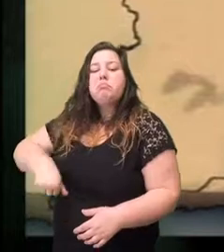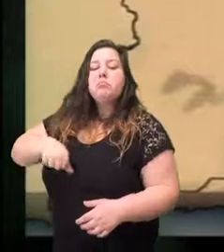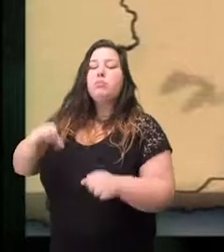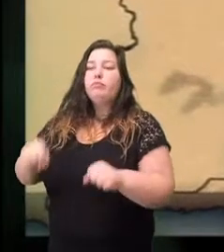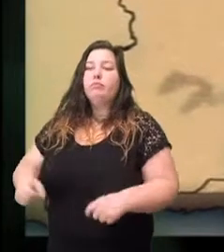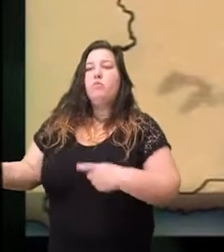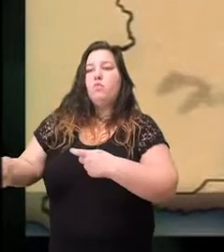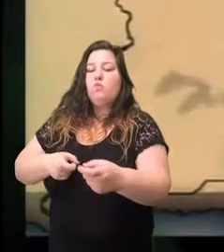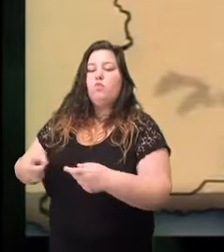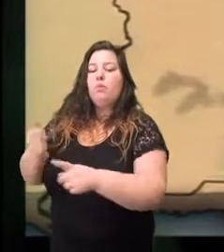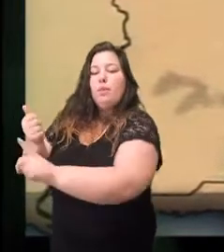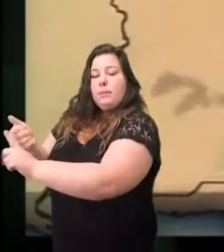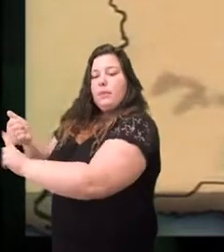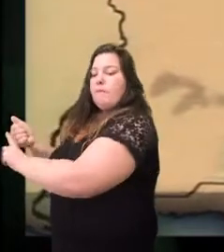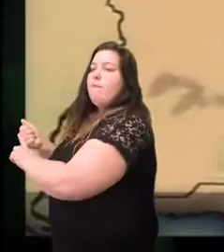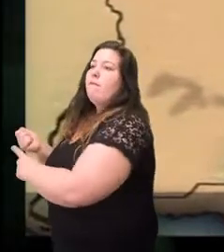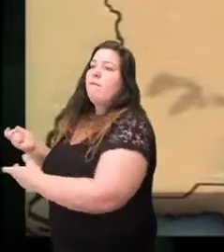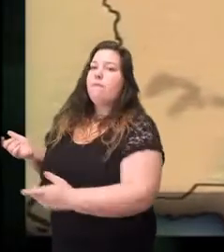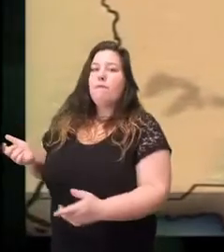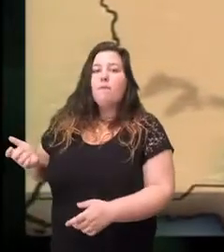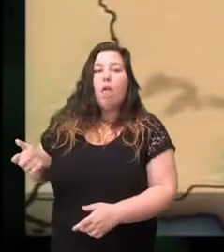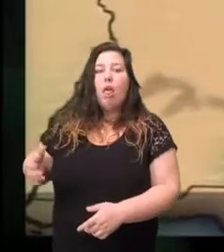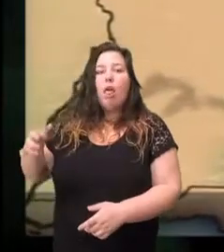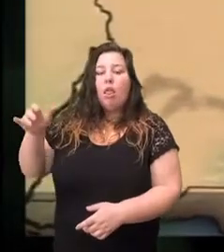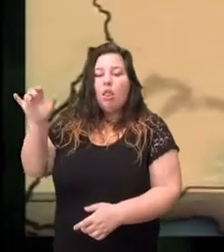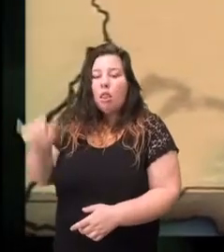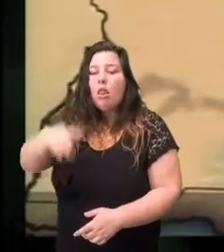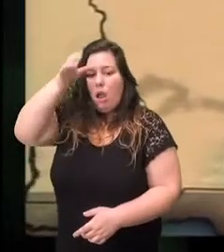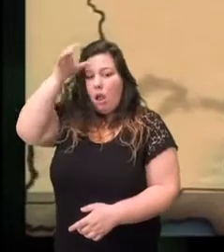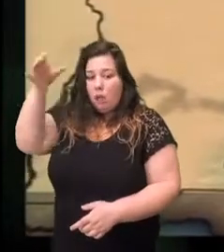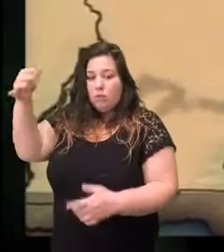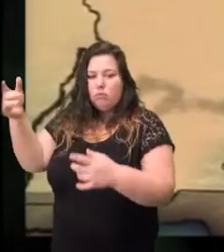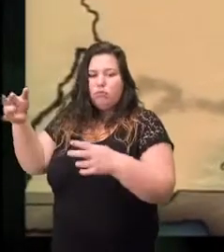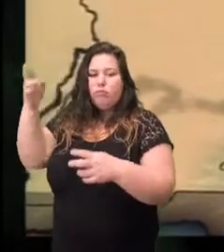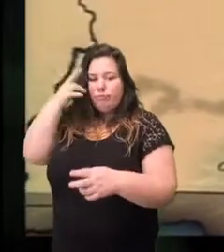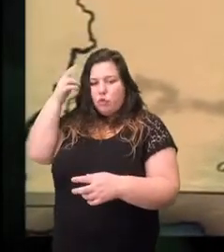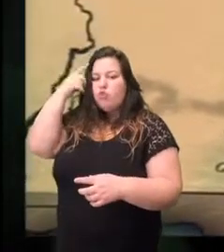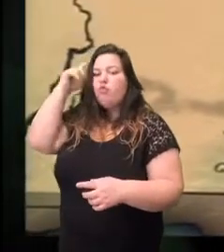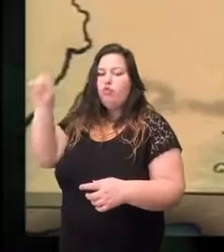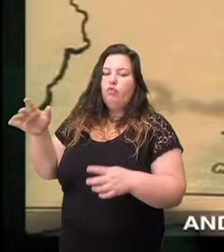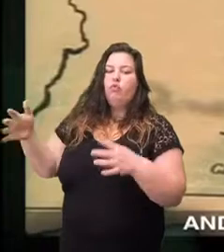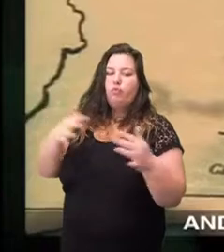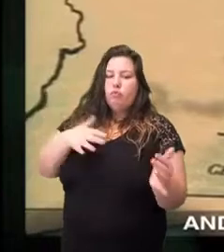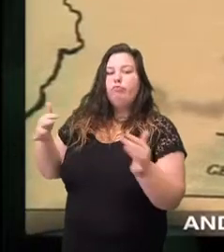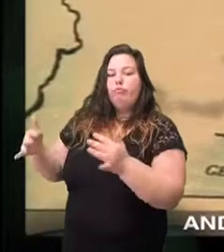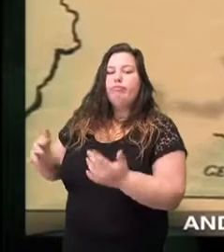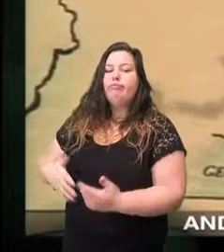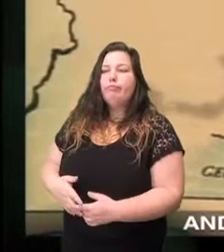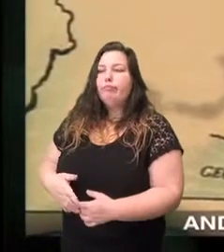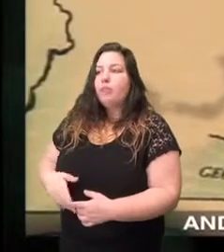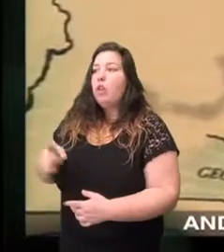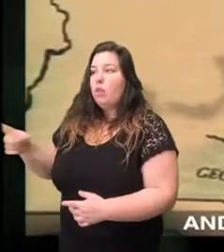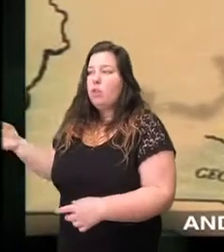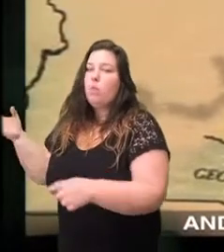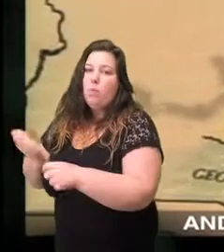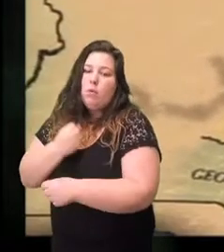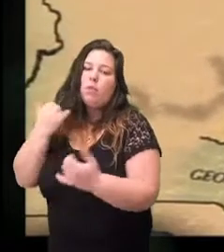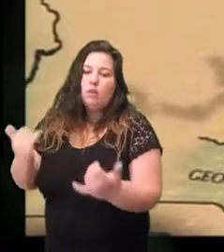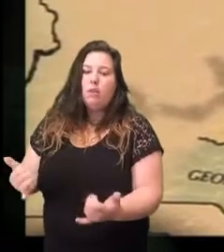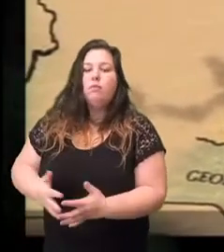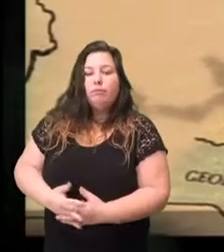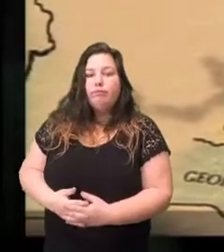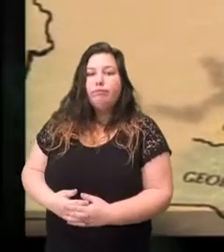fiercely proud of their liberty to control their own fate that's why they fought the revolution and this is what they have won